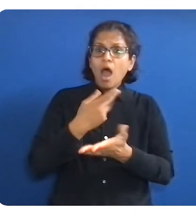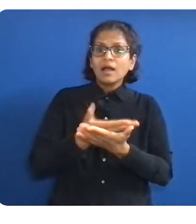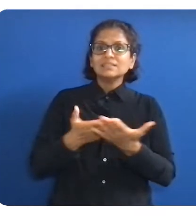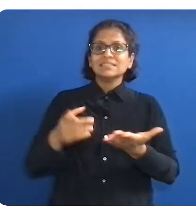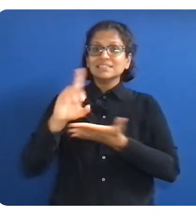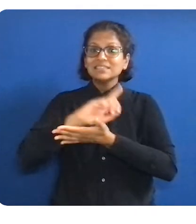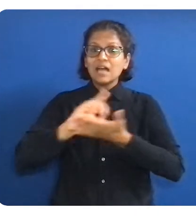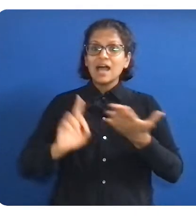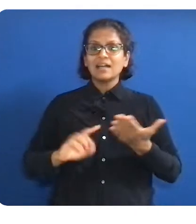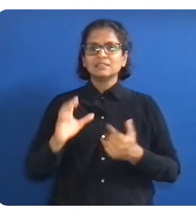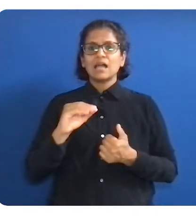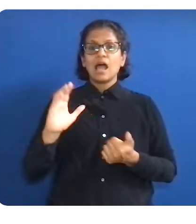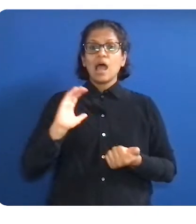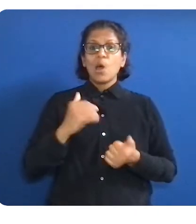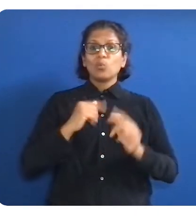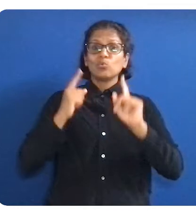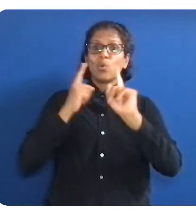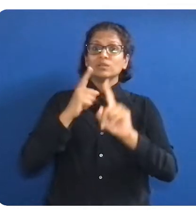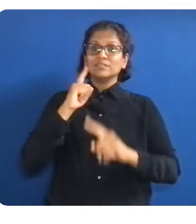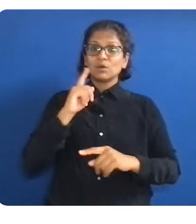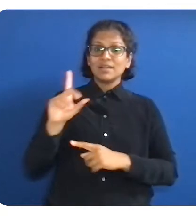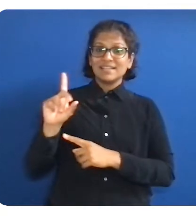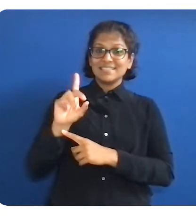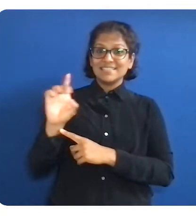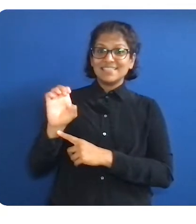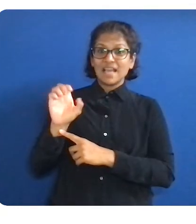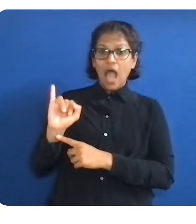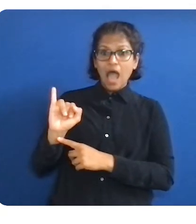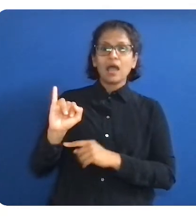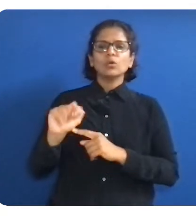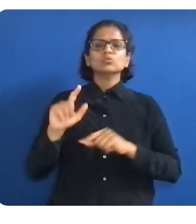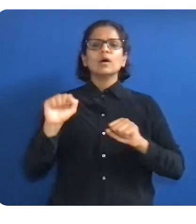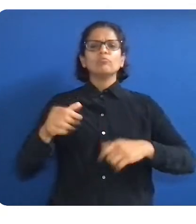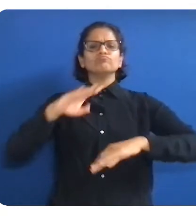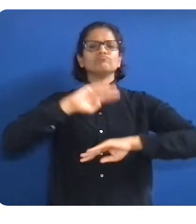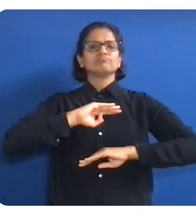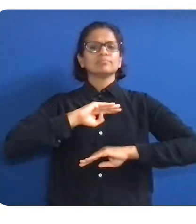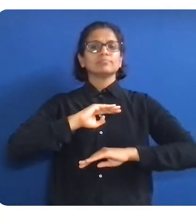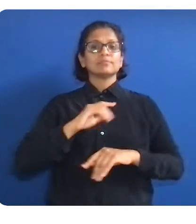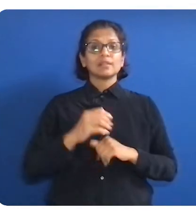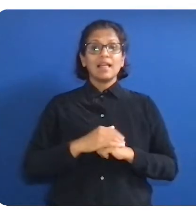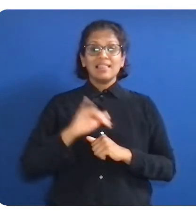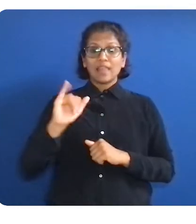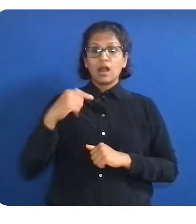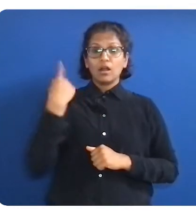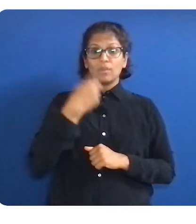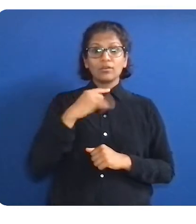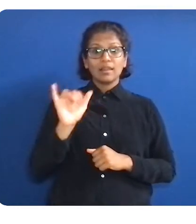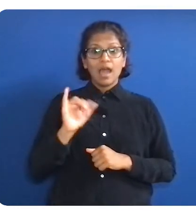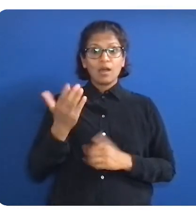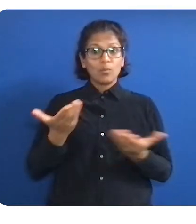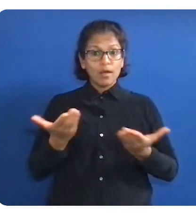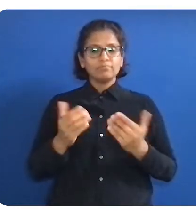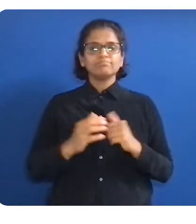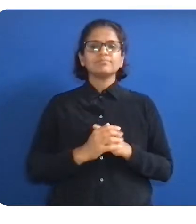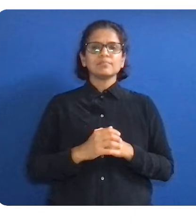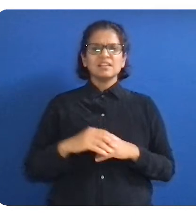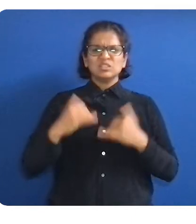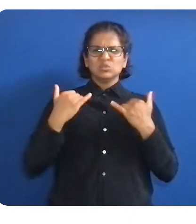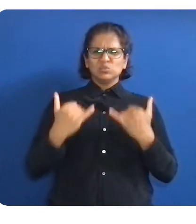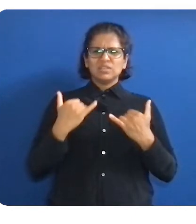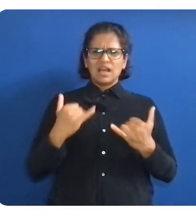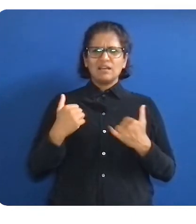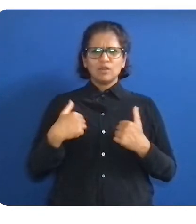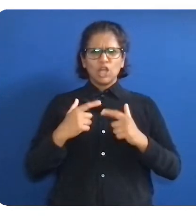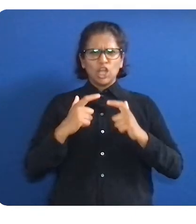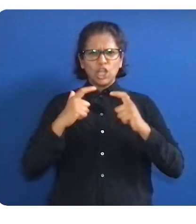There's a real cognitive shift happening both inside and outside of Google around diversity, equity, and inclusion, and